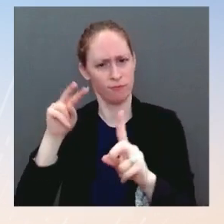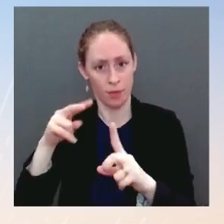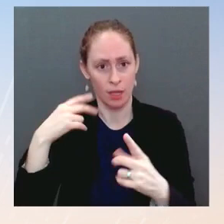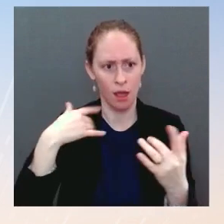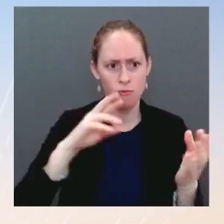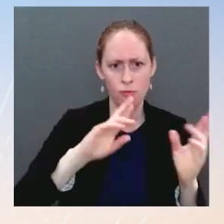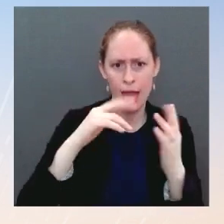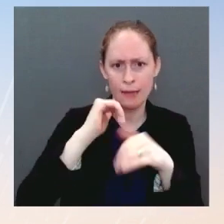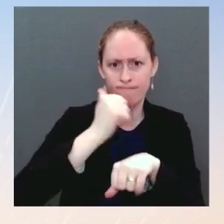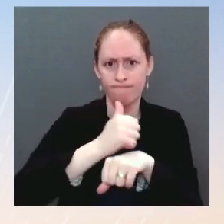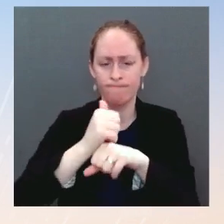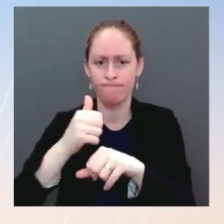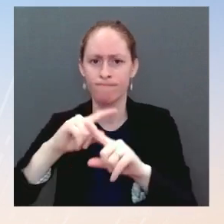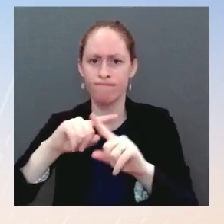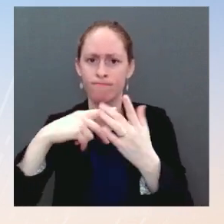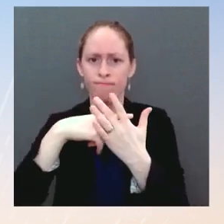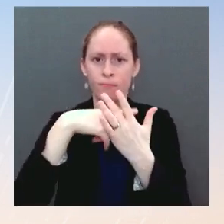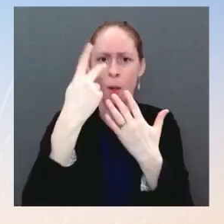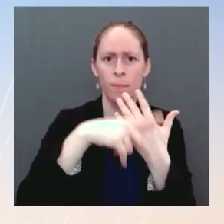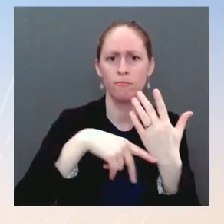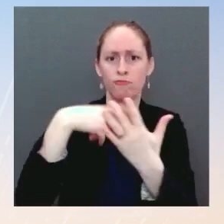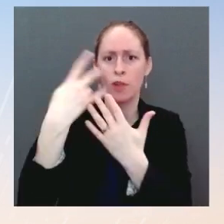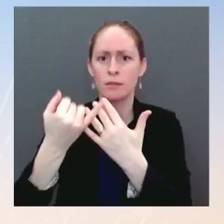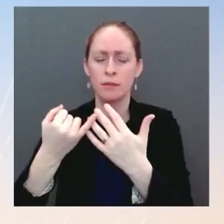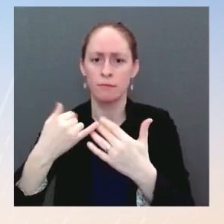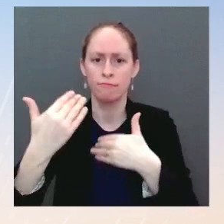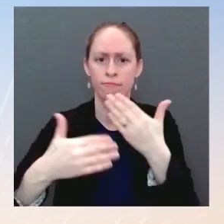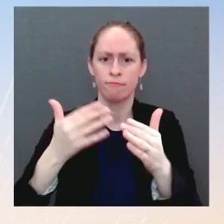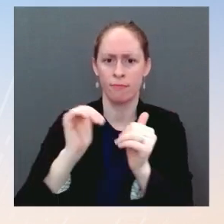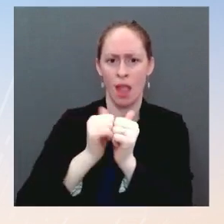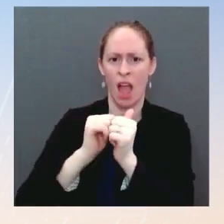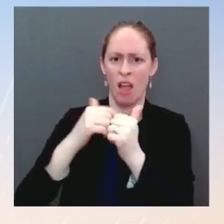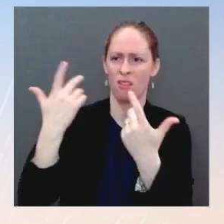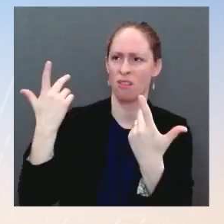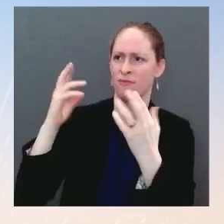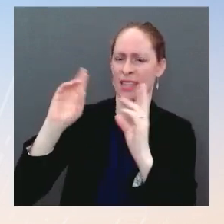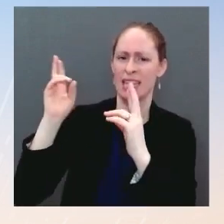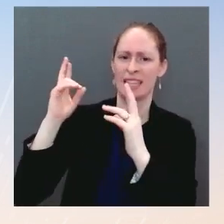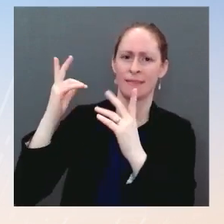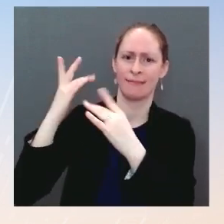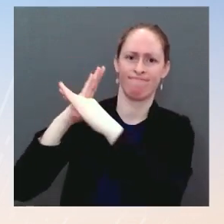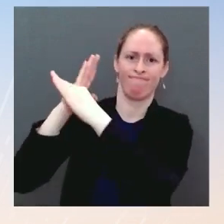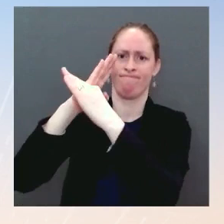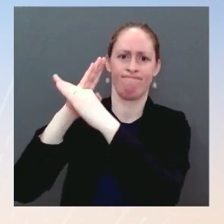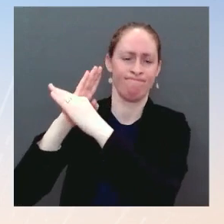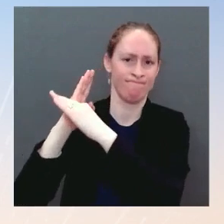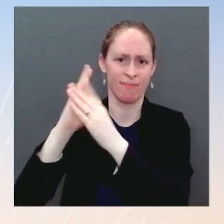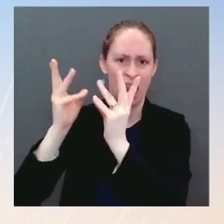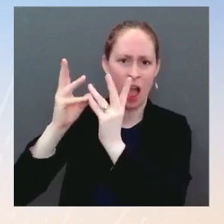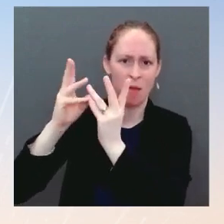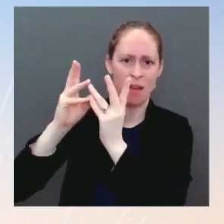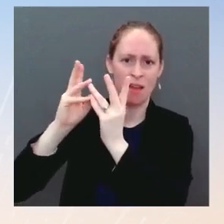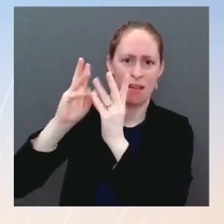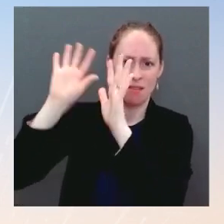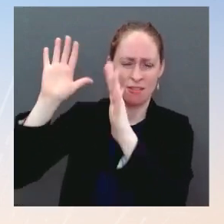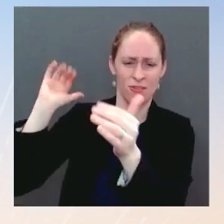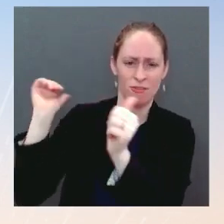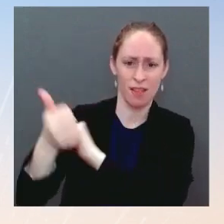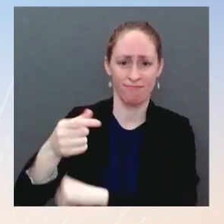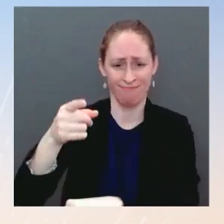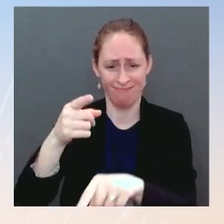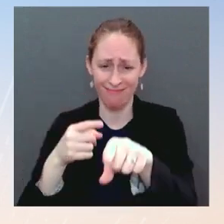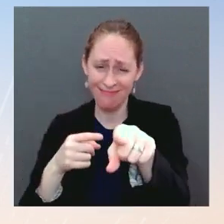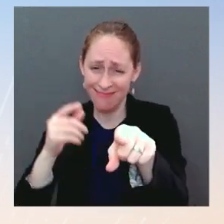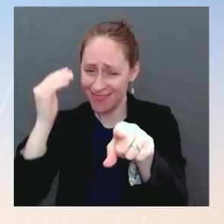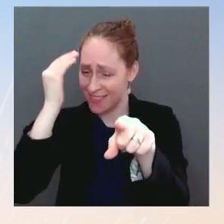are still working to move forward in Congress. But we've taken a range of additional steps beyond that. As you know, Sean, I think, and just to be on the level with everybody, a big part of that